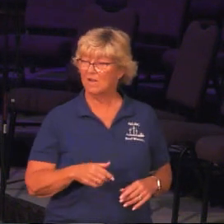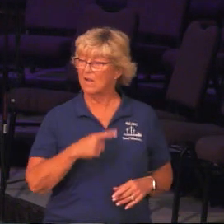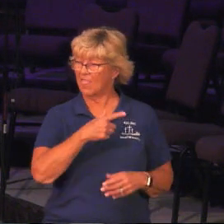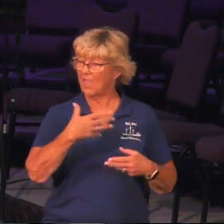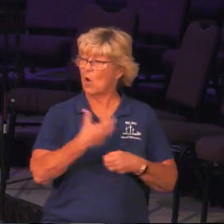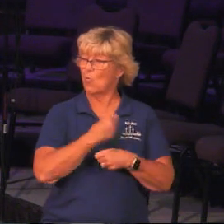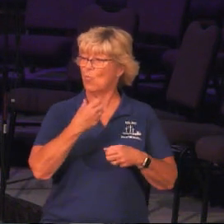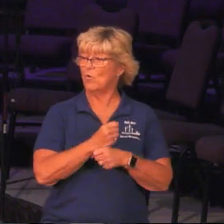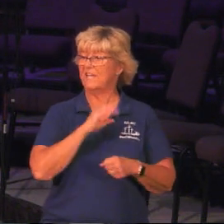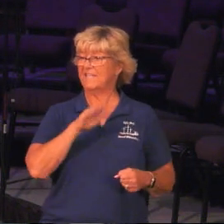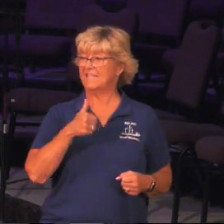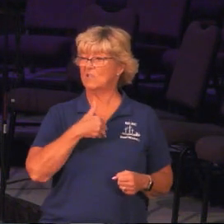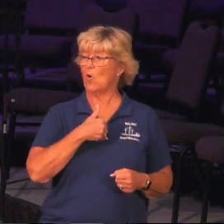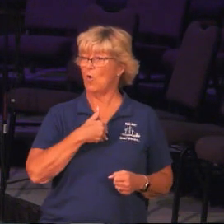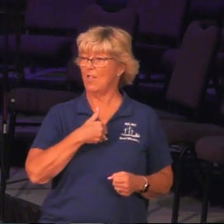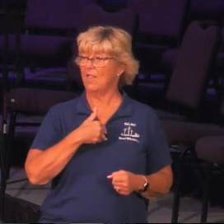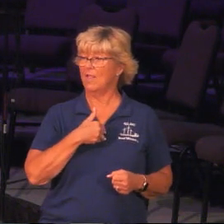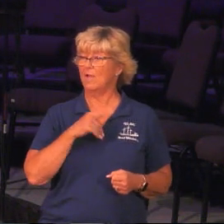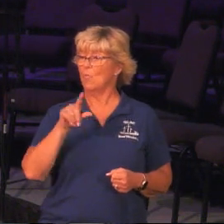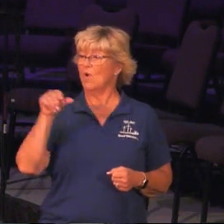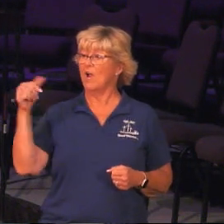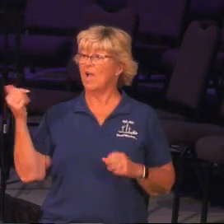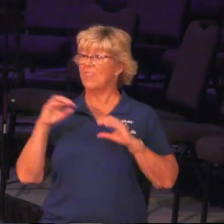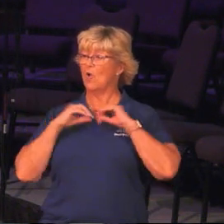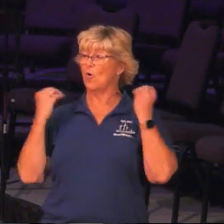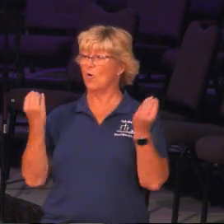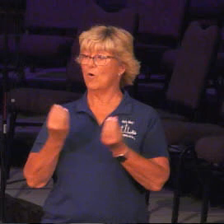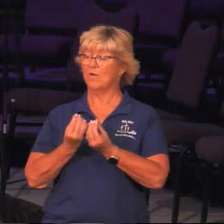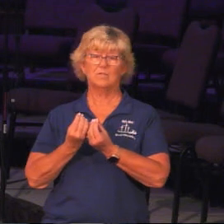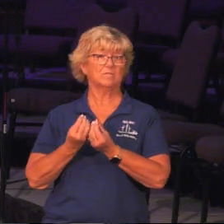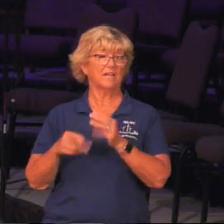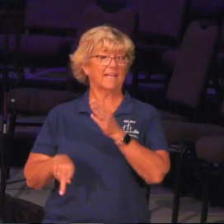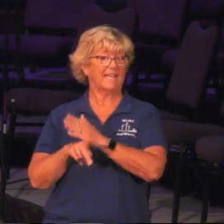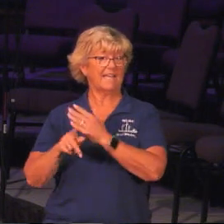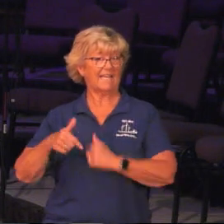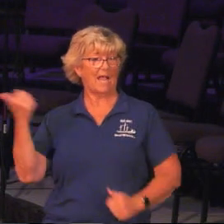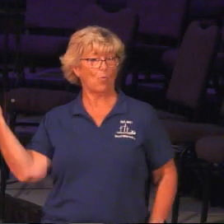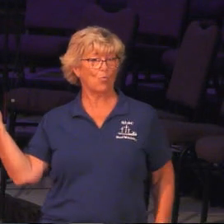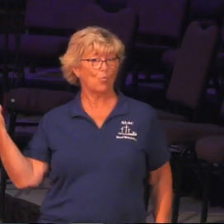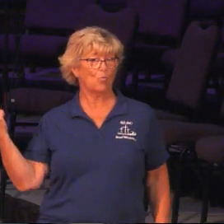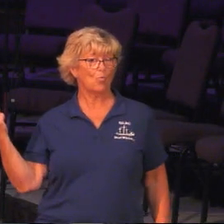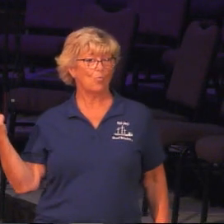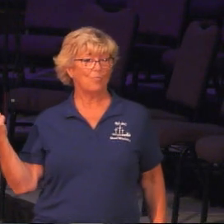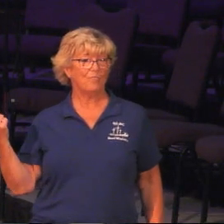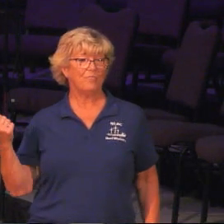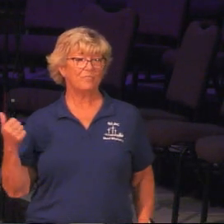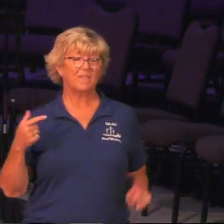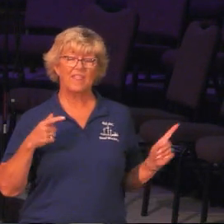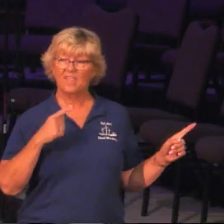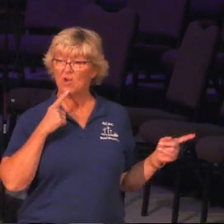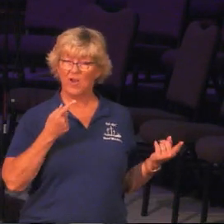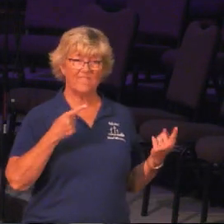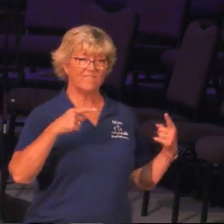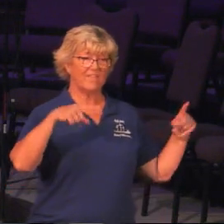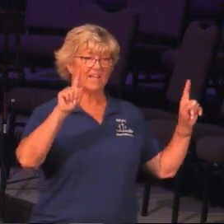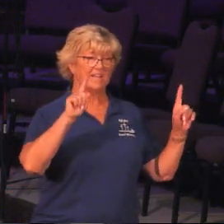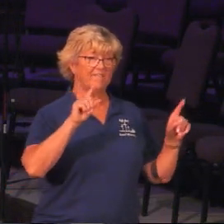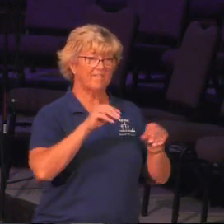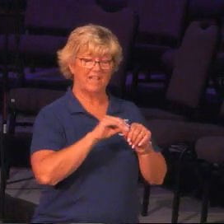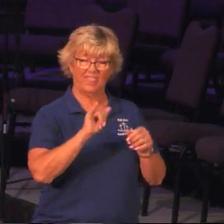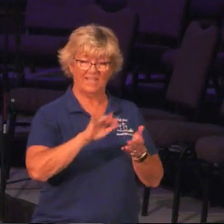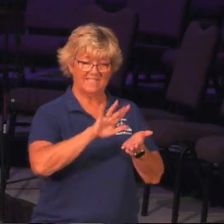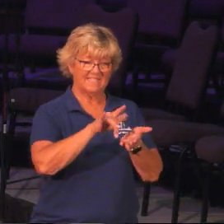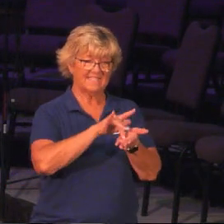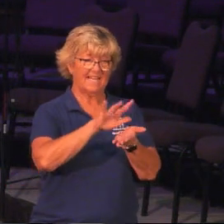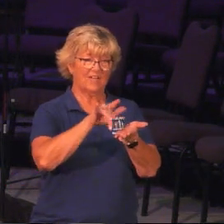winning souls in where other organizations have been completely kicked out. They're, they're, they're winning, they're so effective in these, in these centers